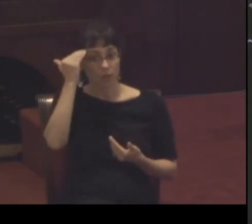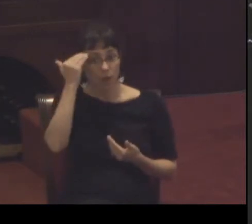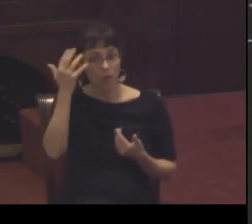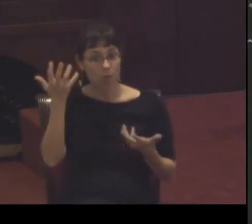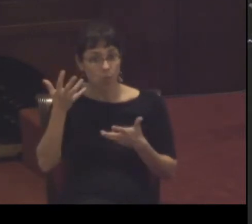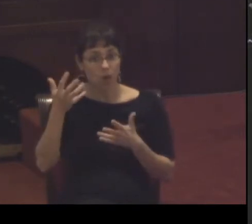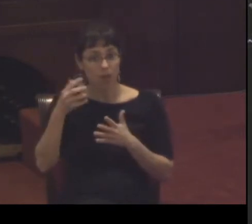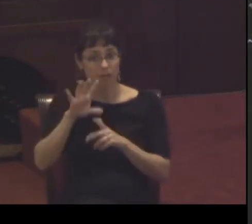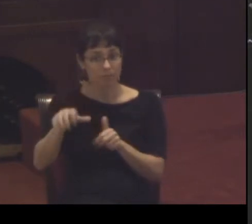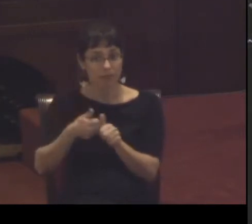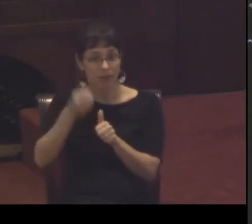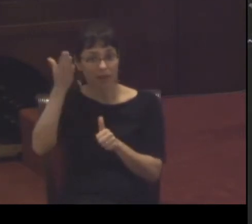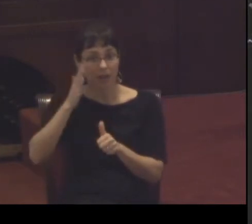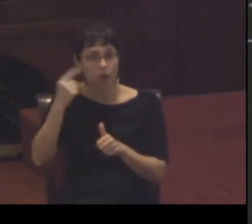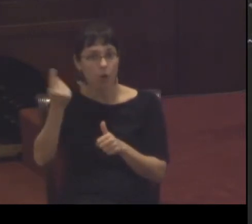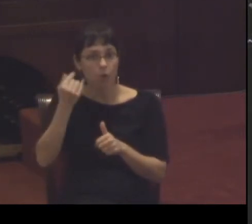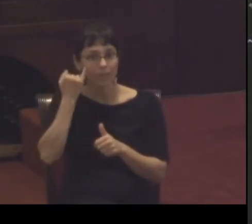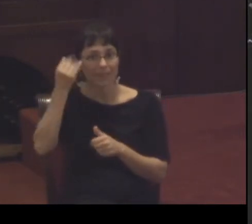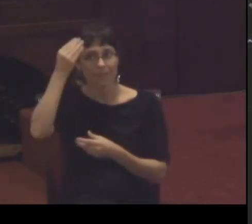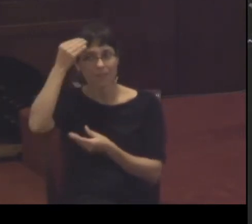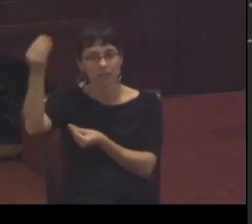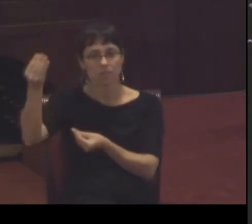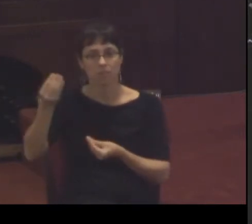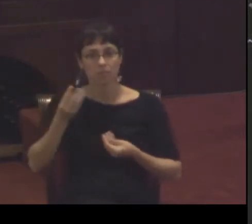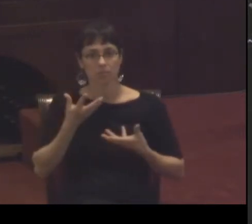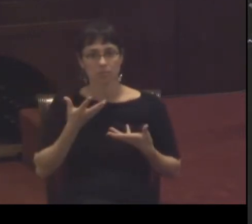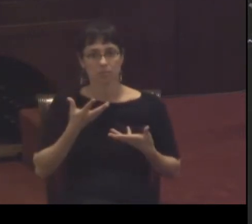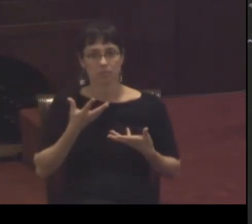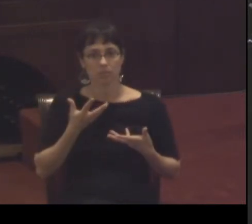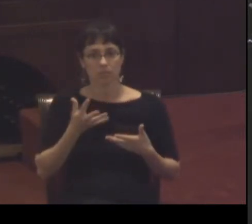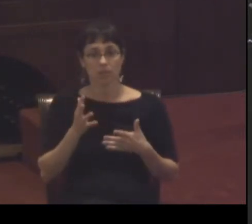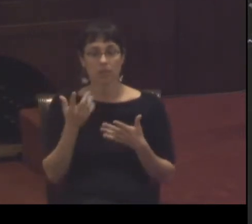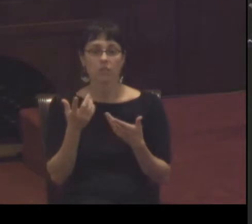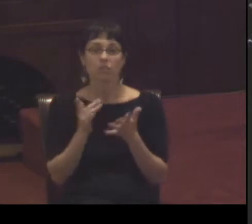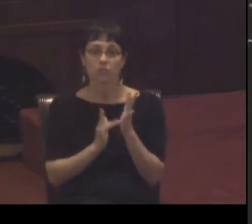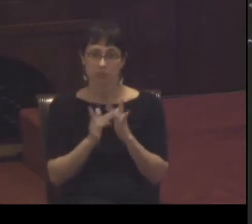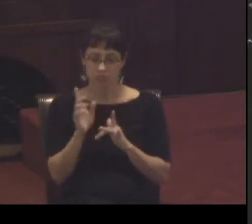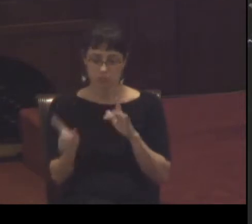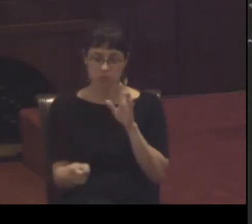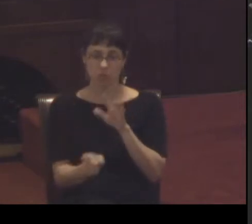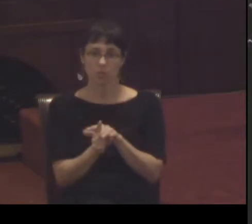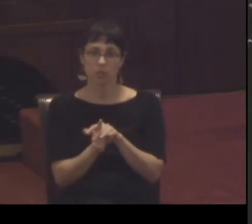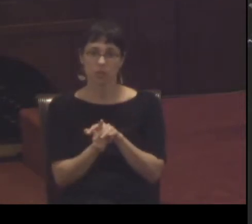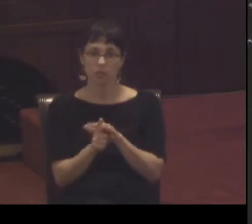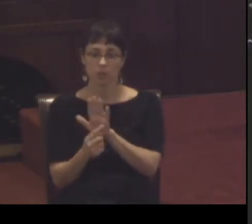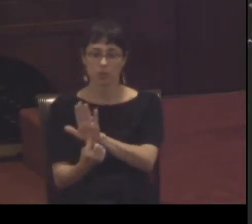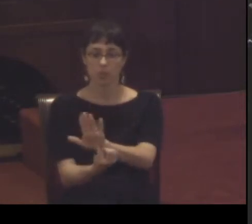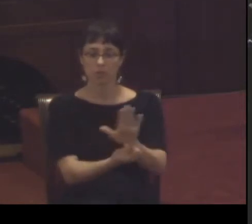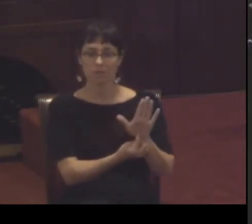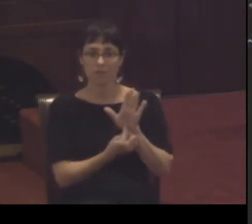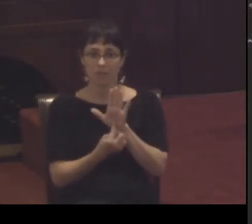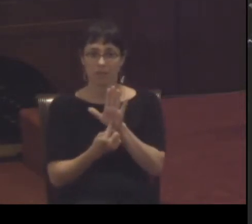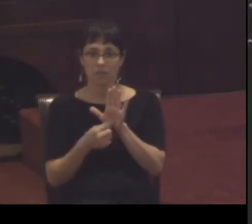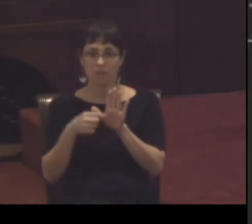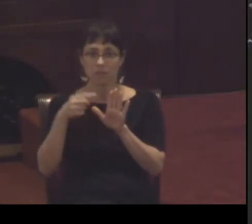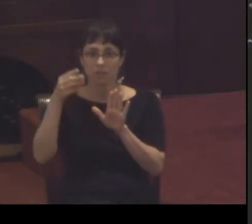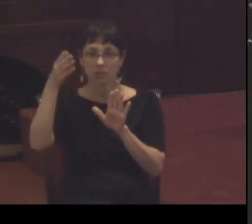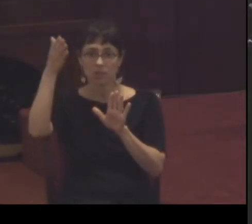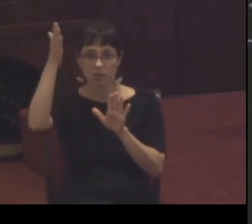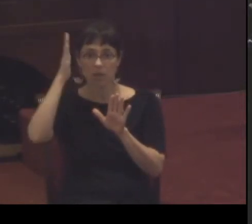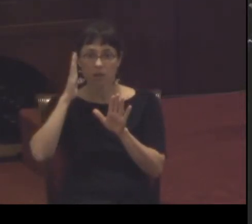Jesus doesn't merely reveal the words of God he is the word that reveals God